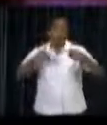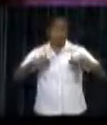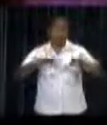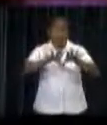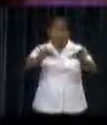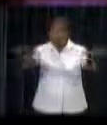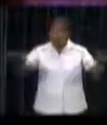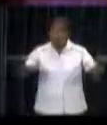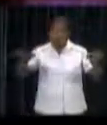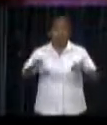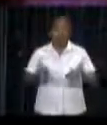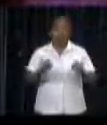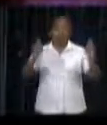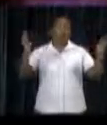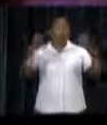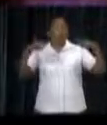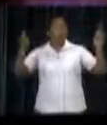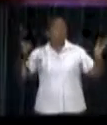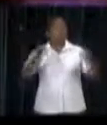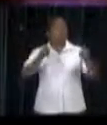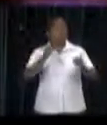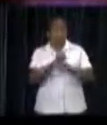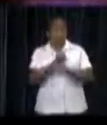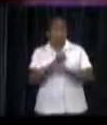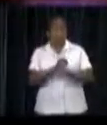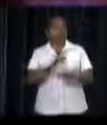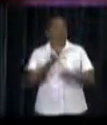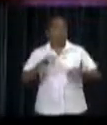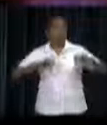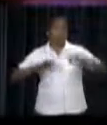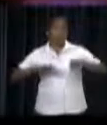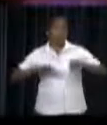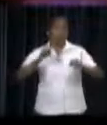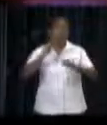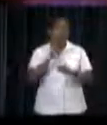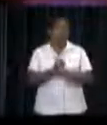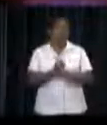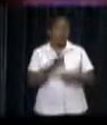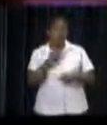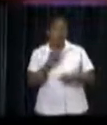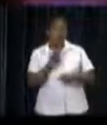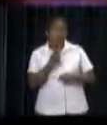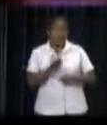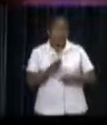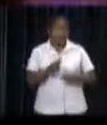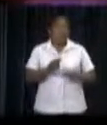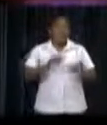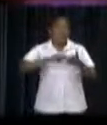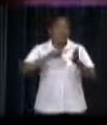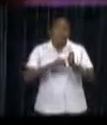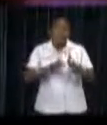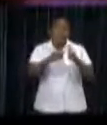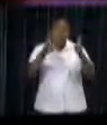in his work, the Minister wants to work toward what he calls practical efficiency. This should eventually